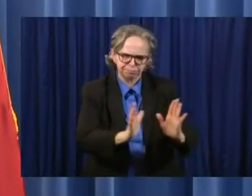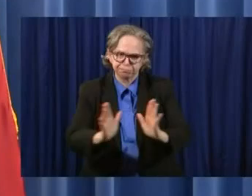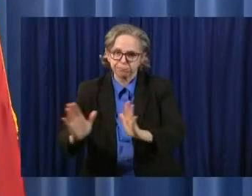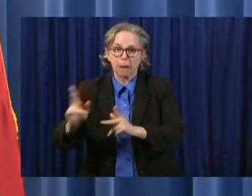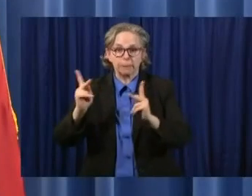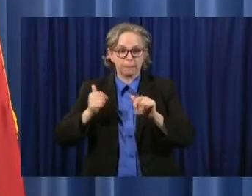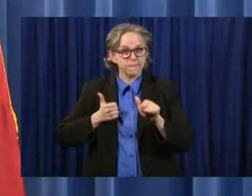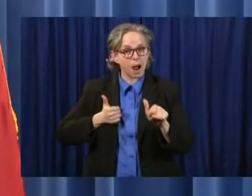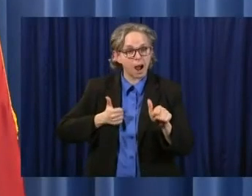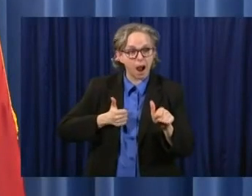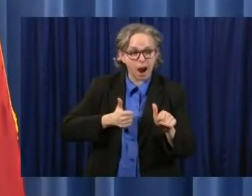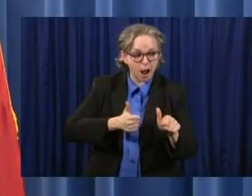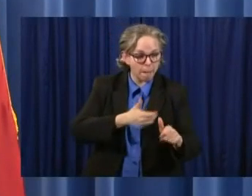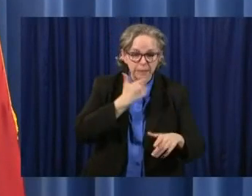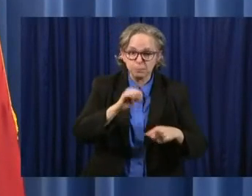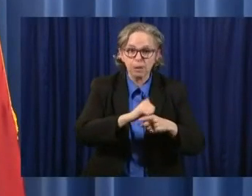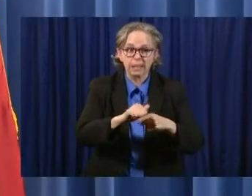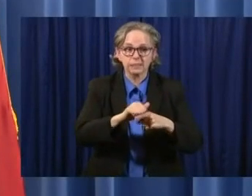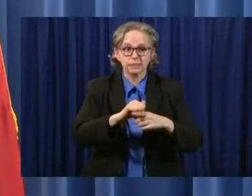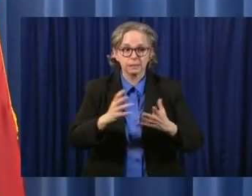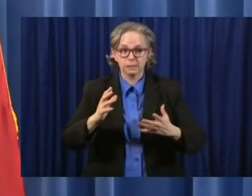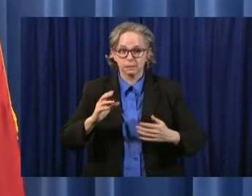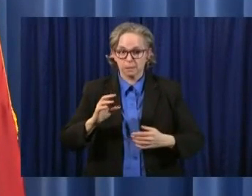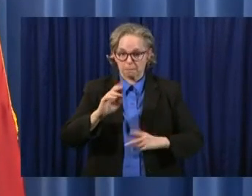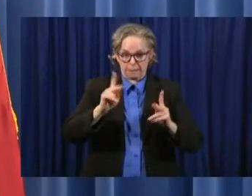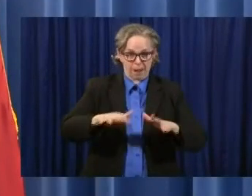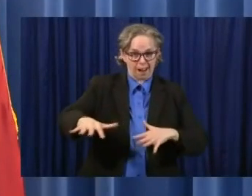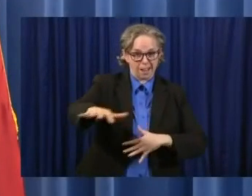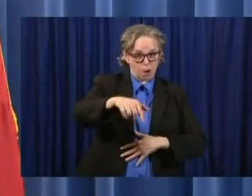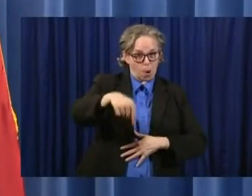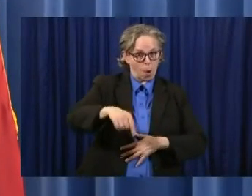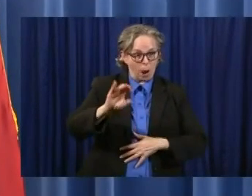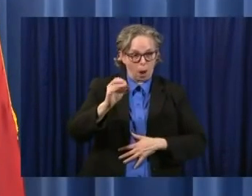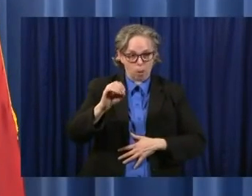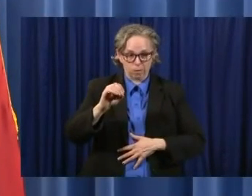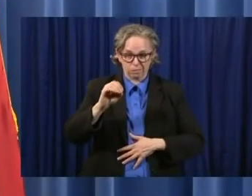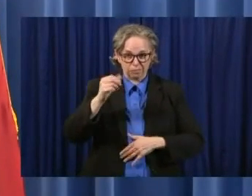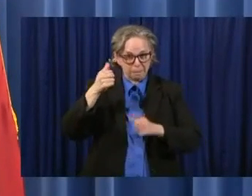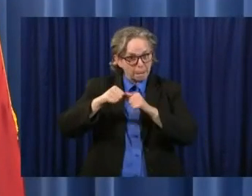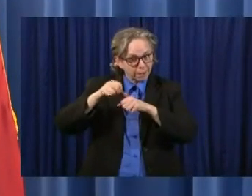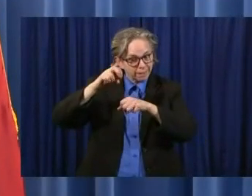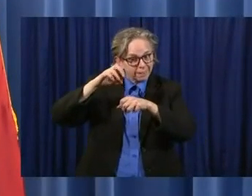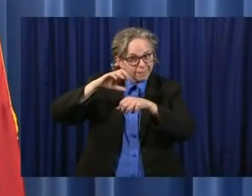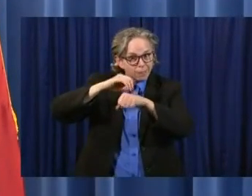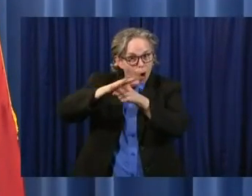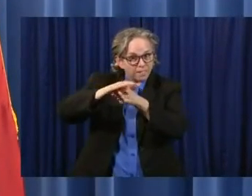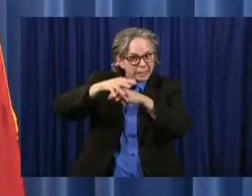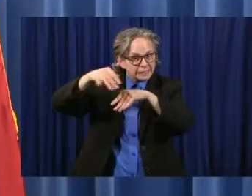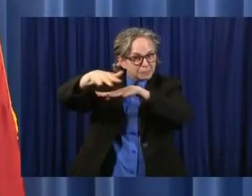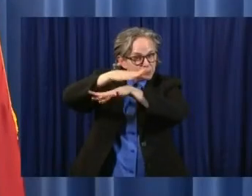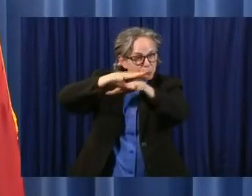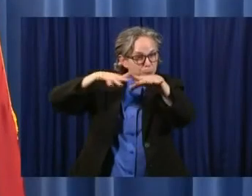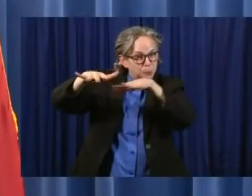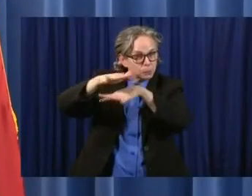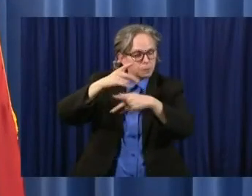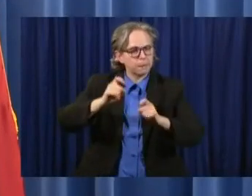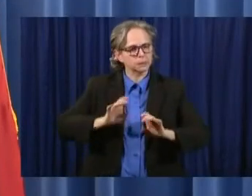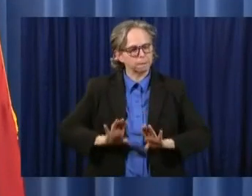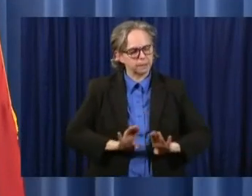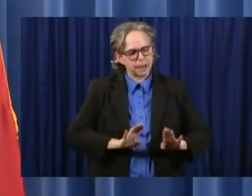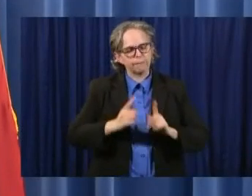Ohioans, remember, as Dr. Atkins says, that this virus is out there. You know, we hope that